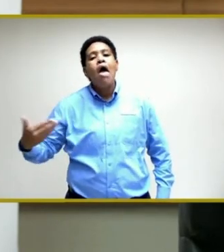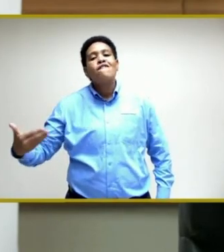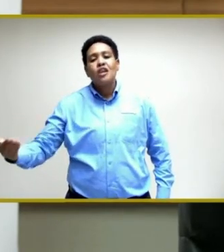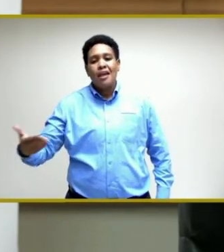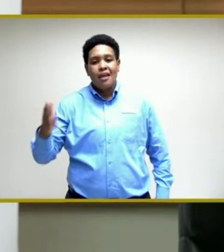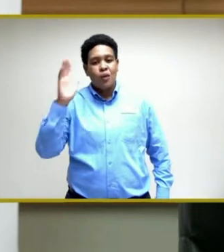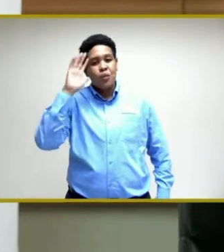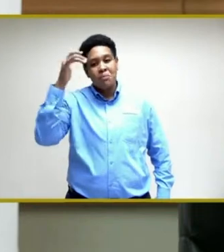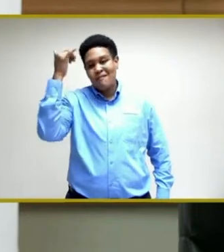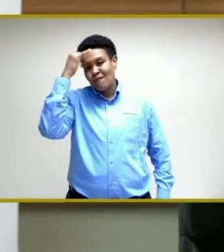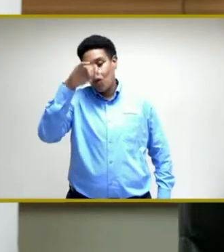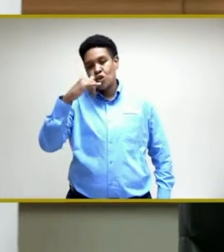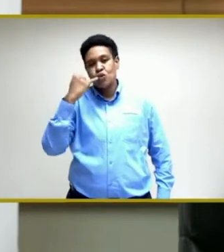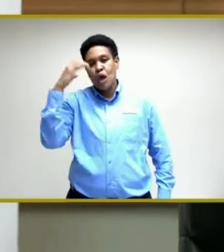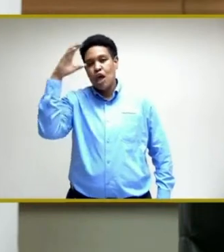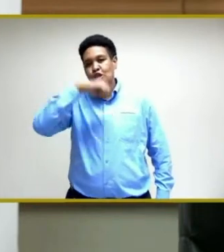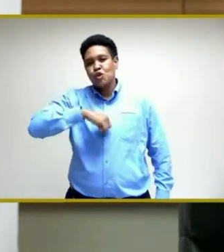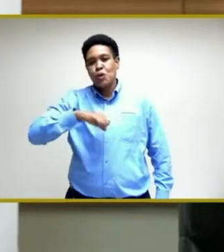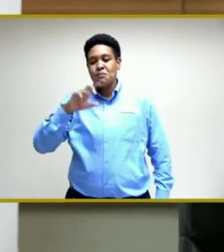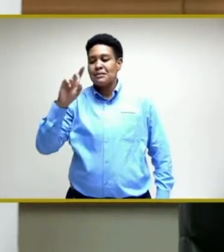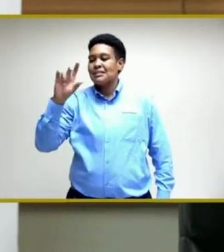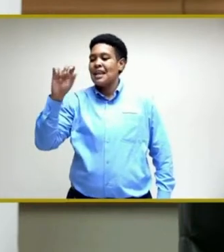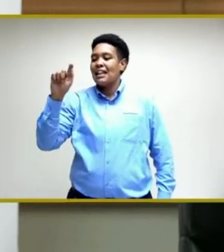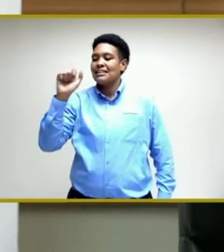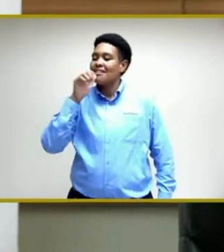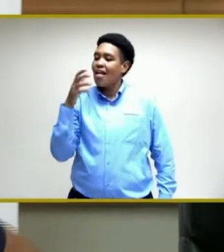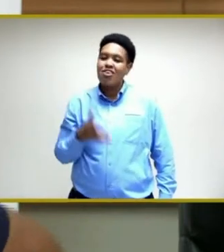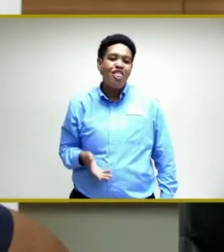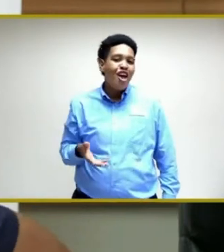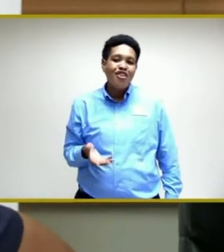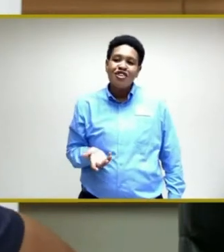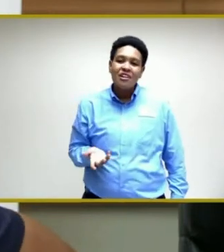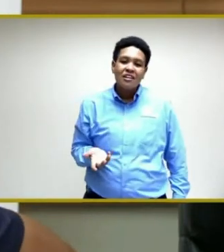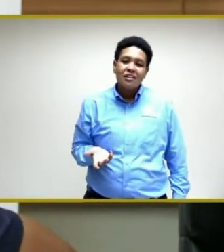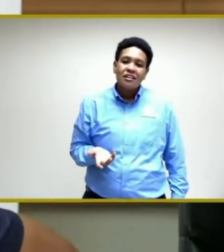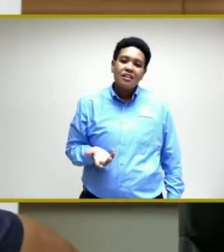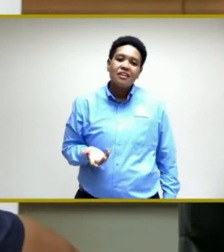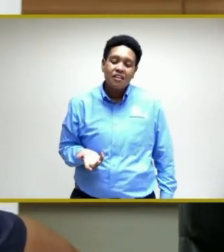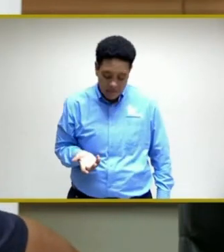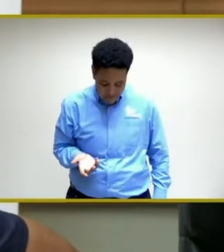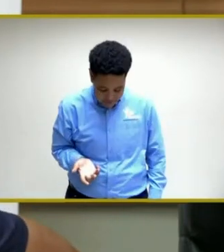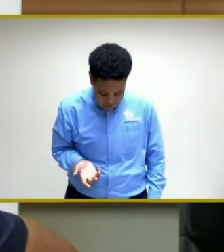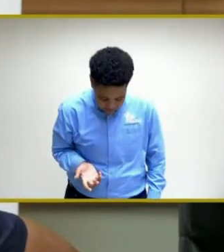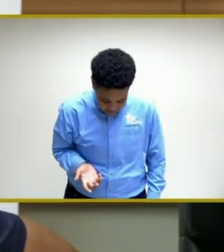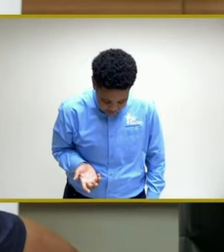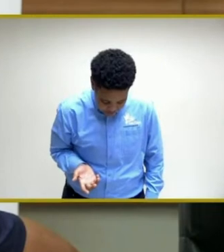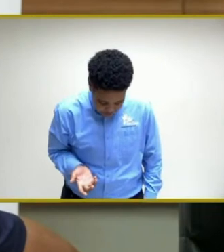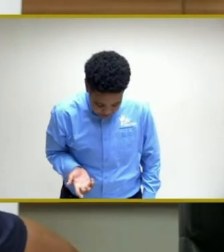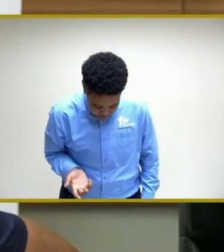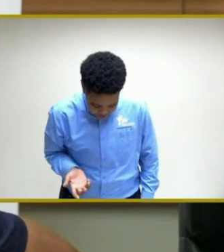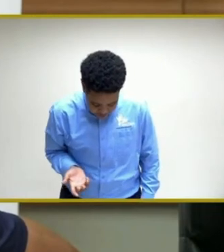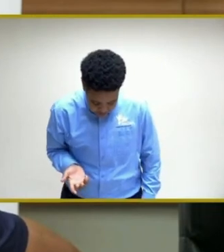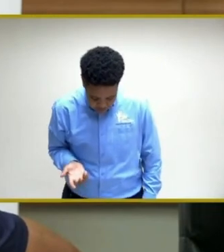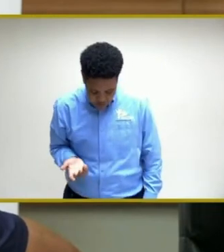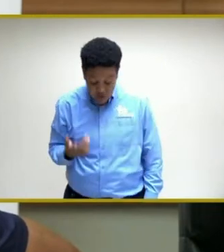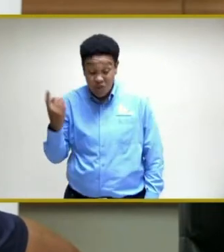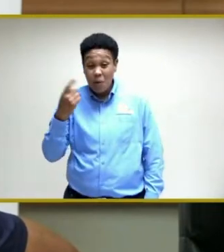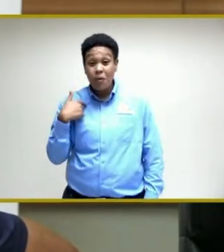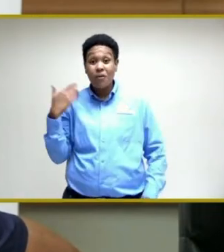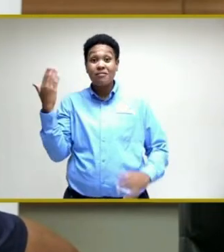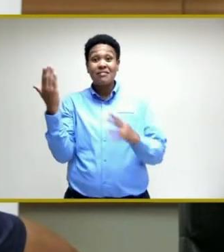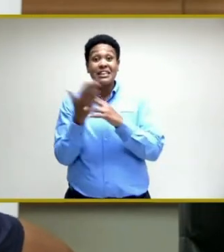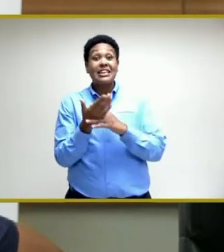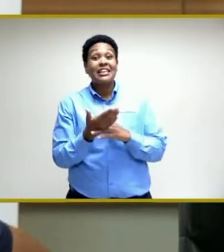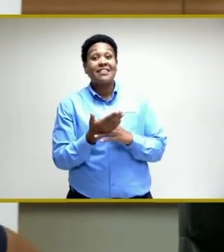or to think that somehow we are going to benefit from a sort of intervention that is unseen.